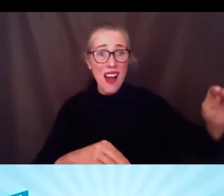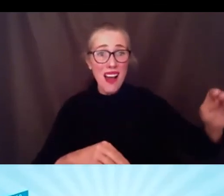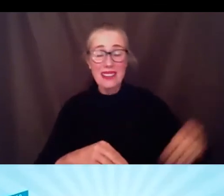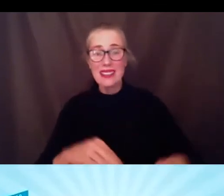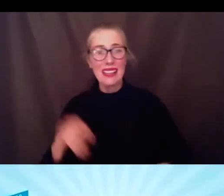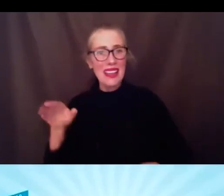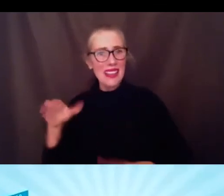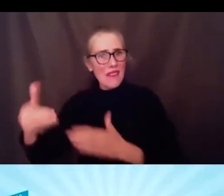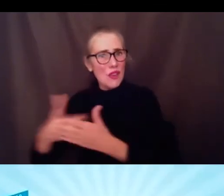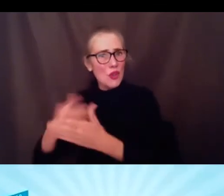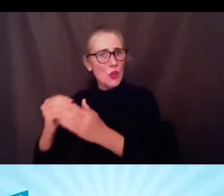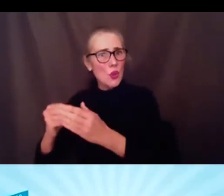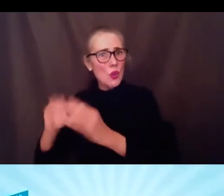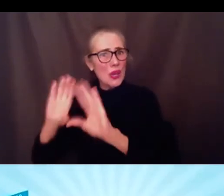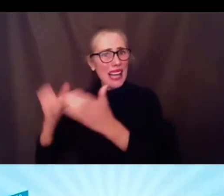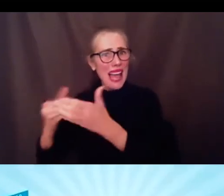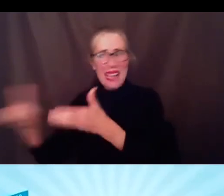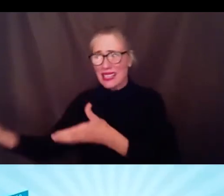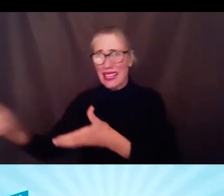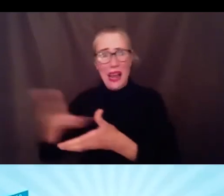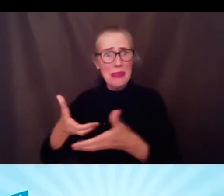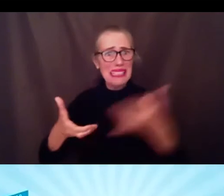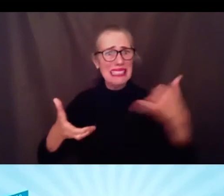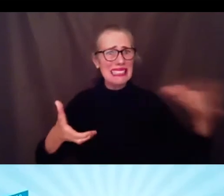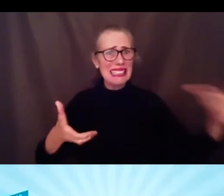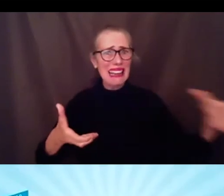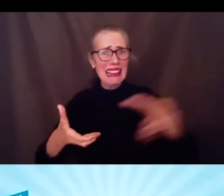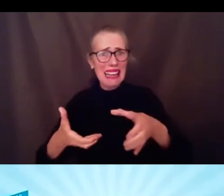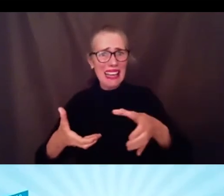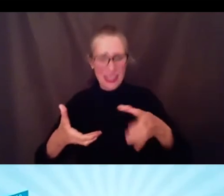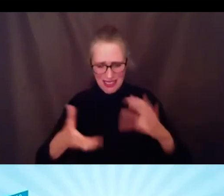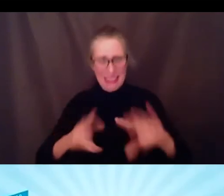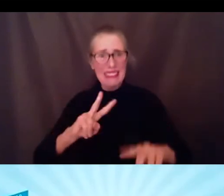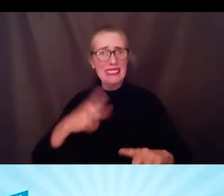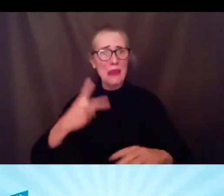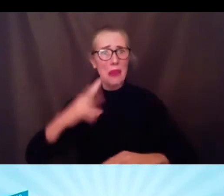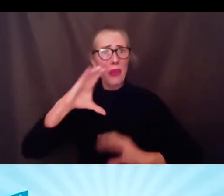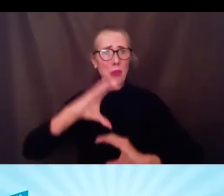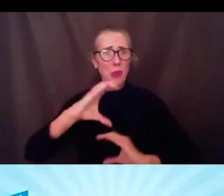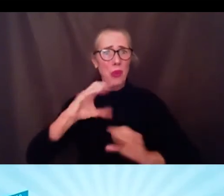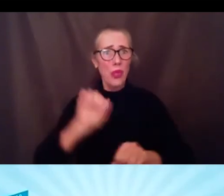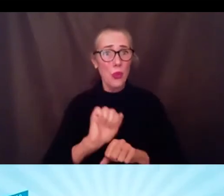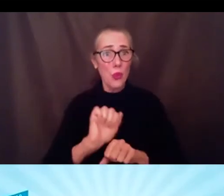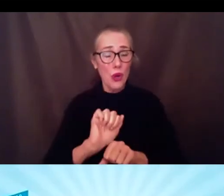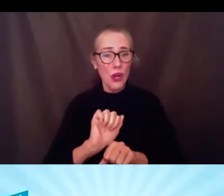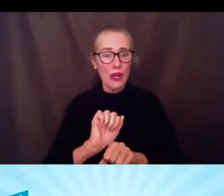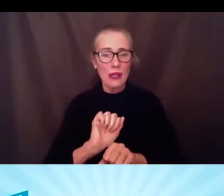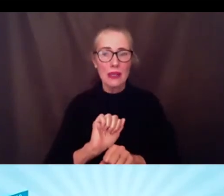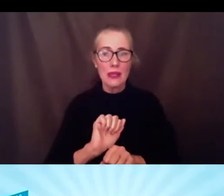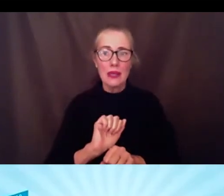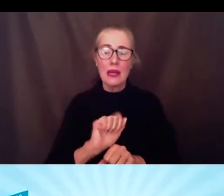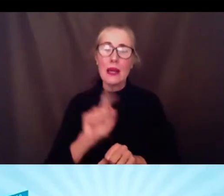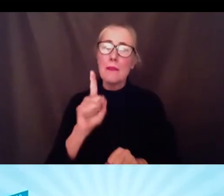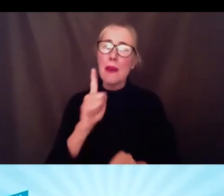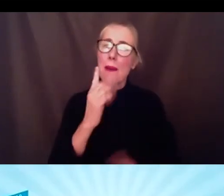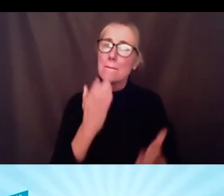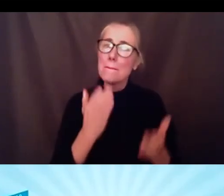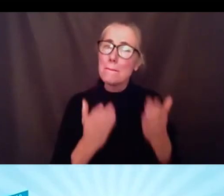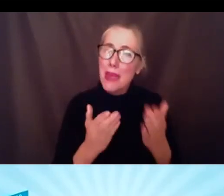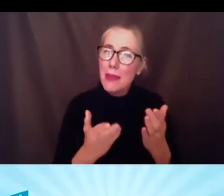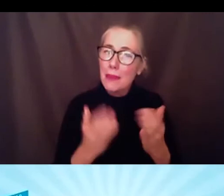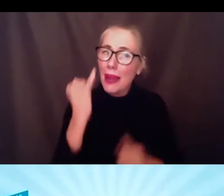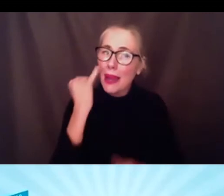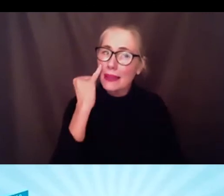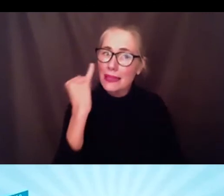assignment at each school i'm thinking out loud here but someone that supports the students